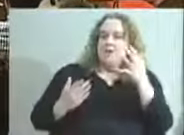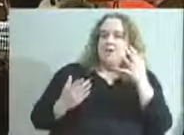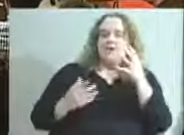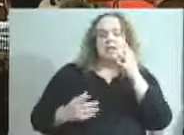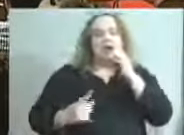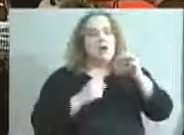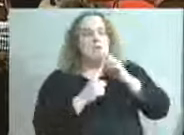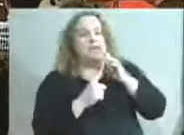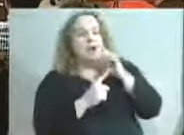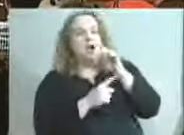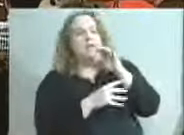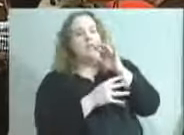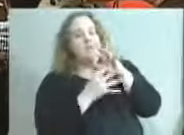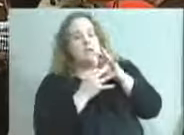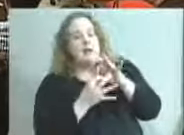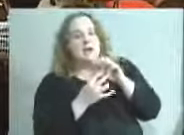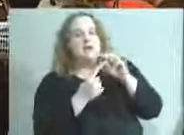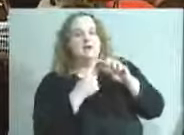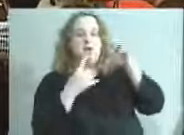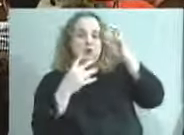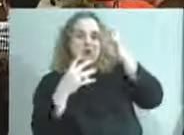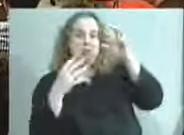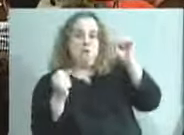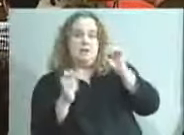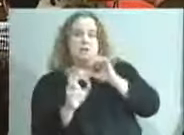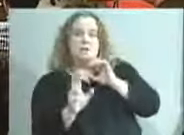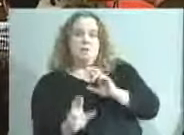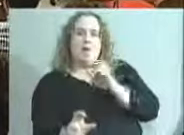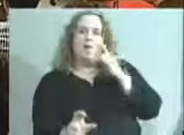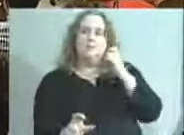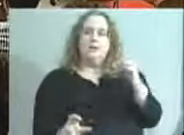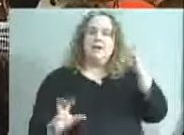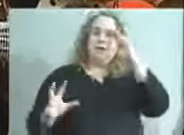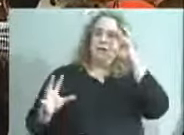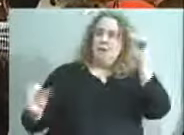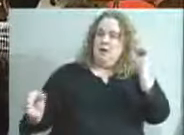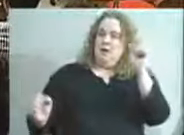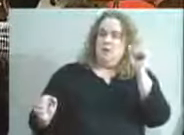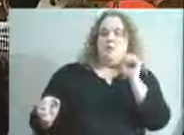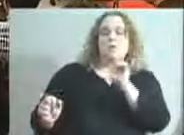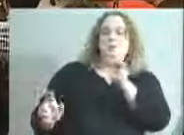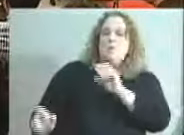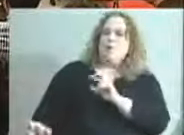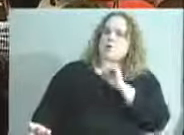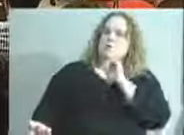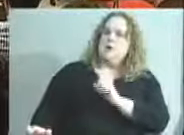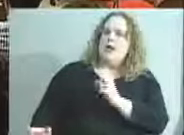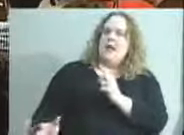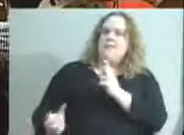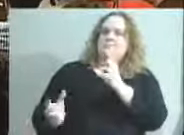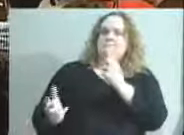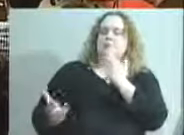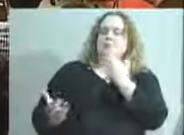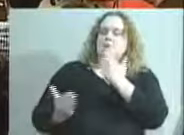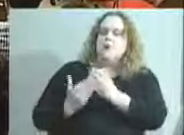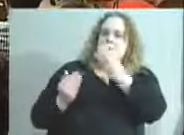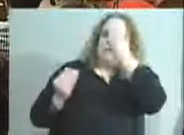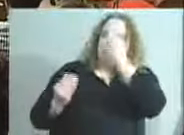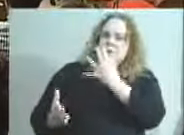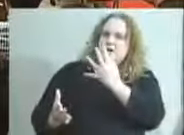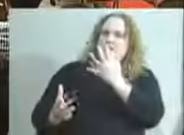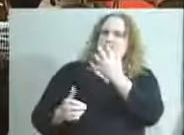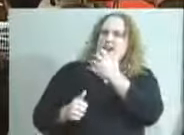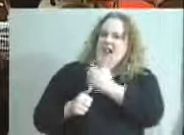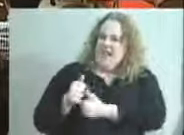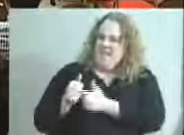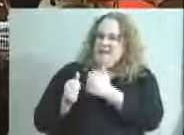report because there's a lot of good nuggets that she presents every meeting, and I think there would be a